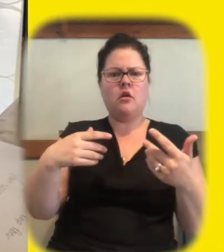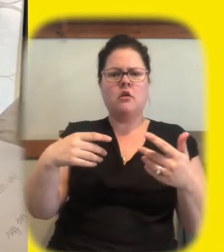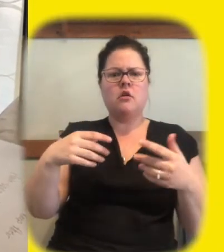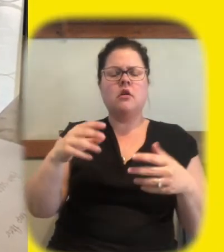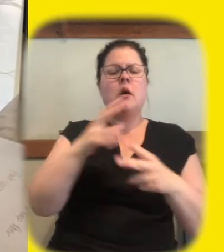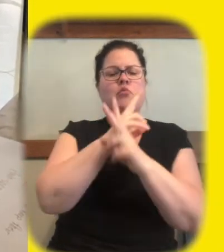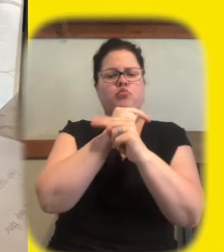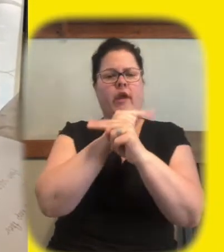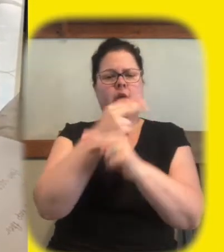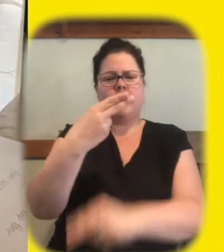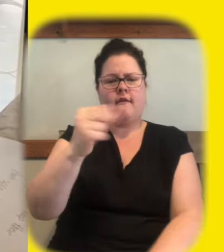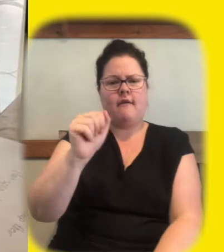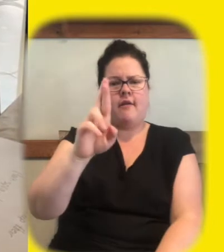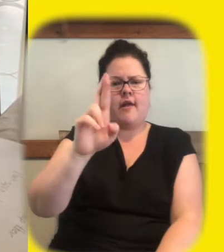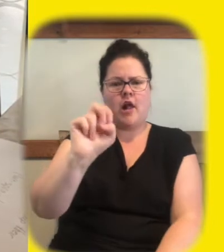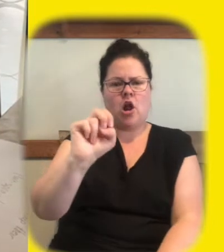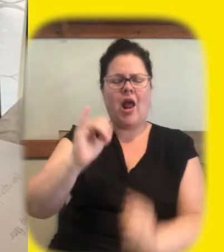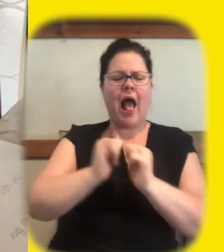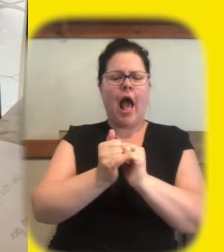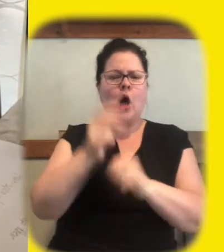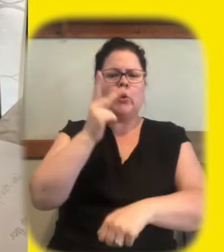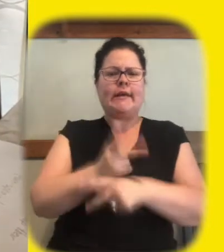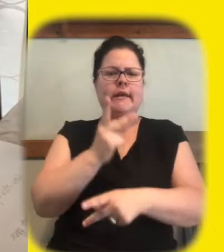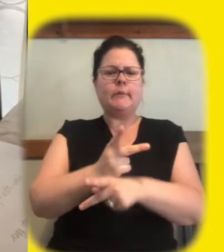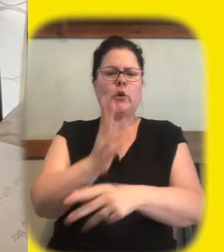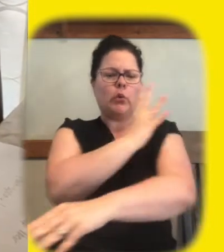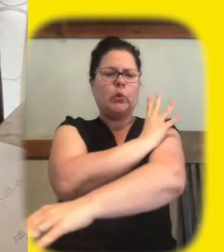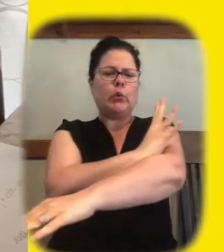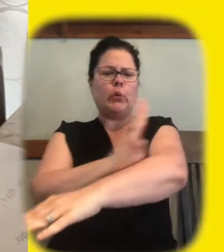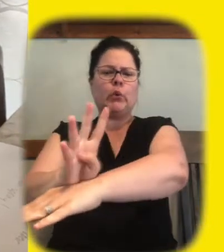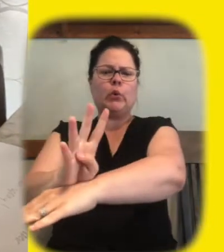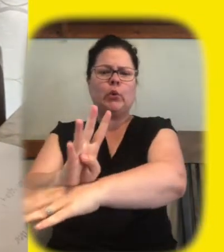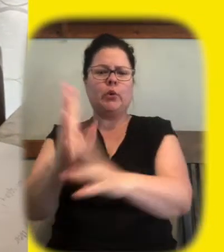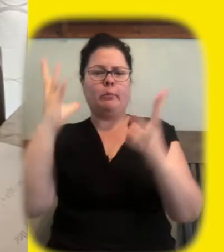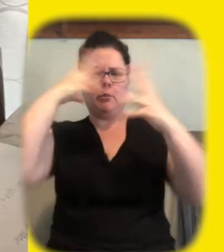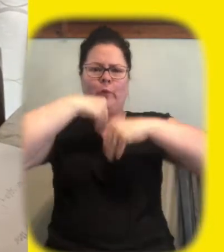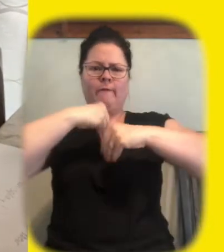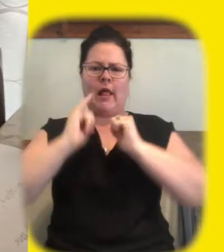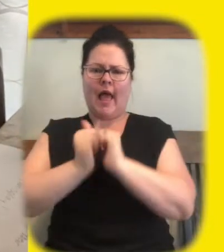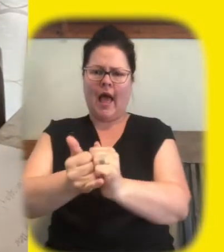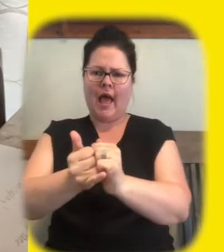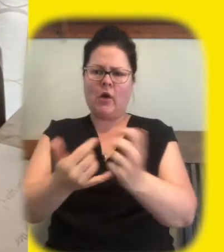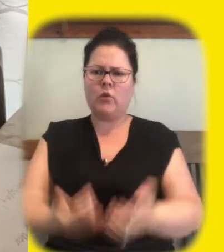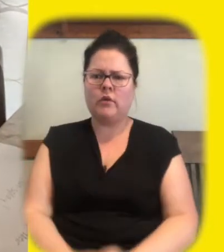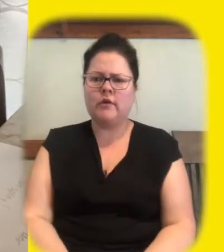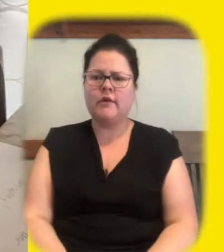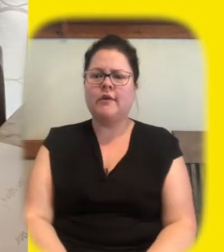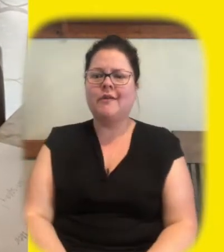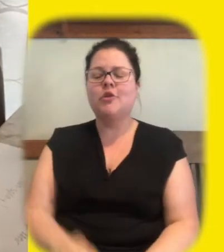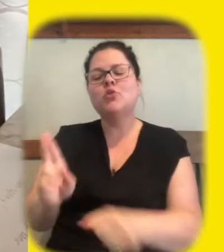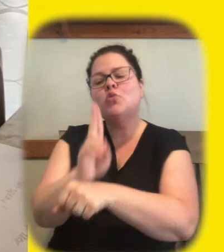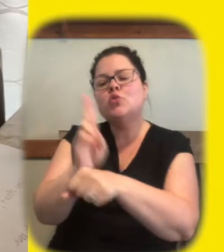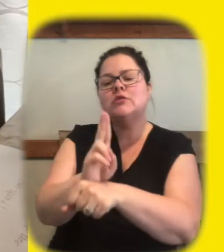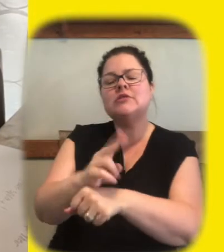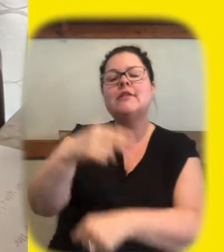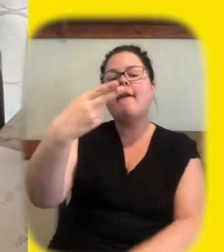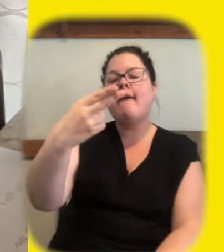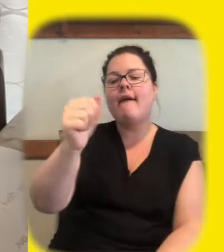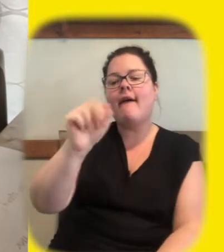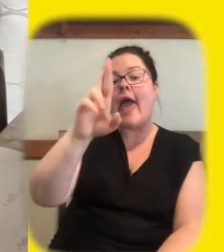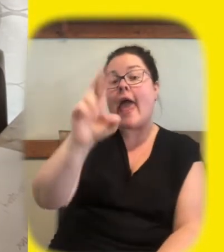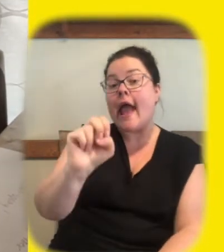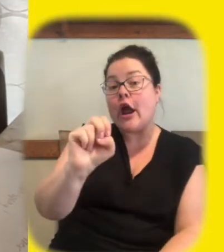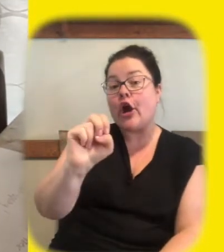what do arctic hairs use to keep their fur looking good i don't know hair spray